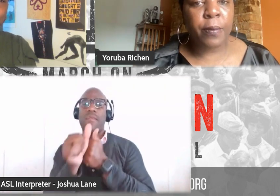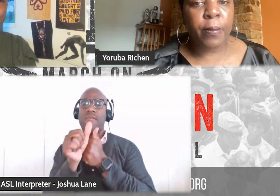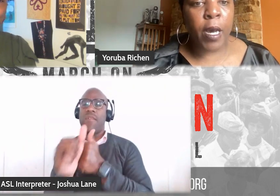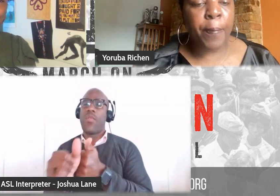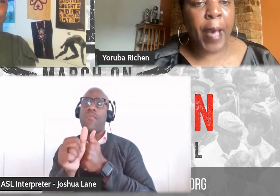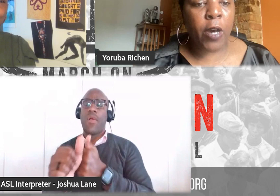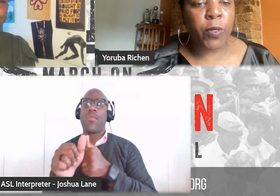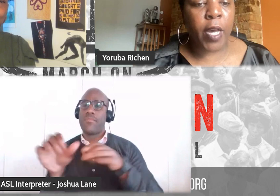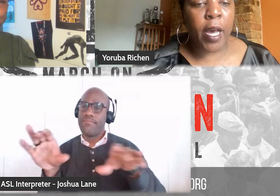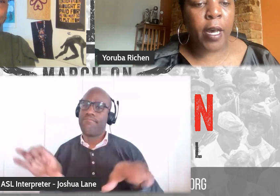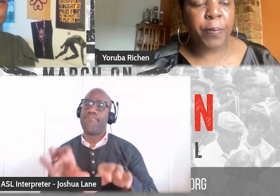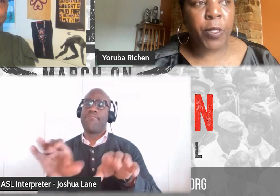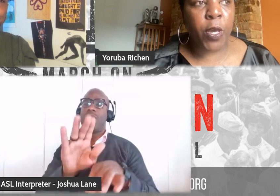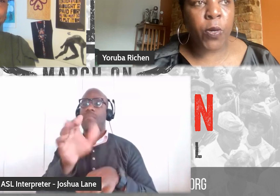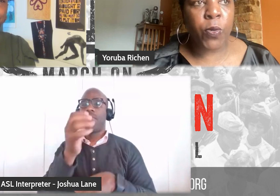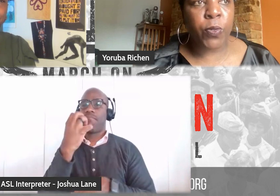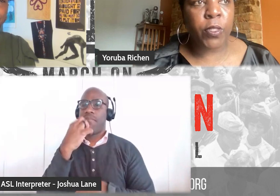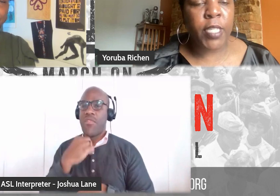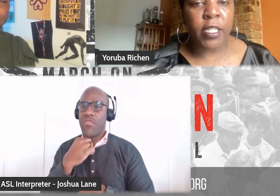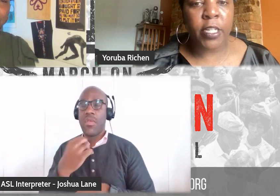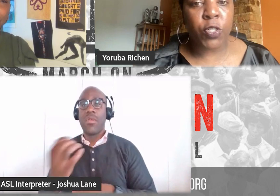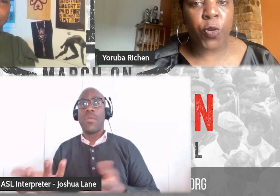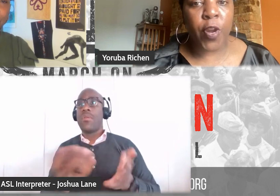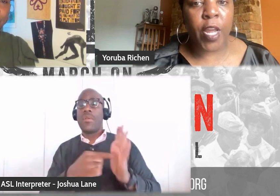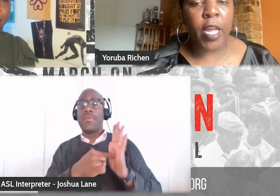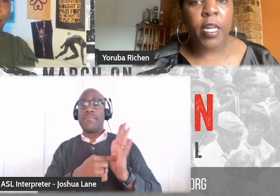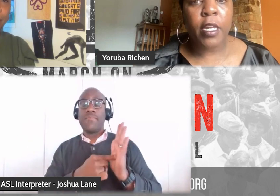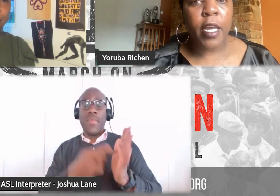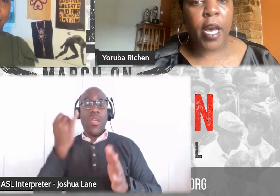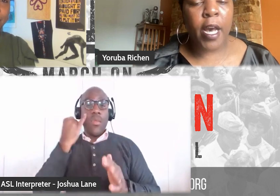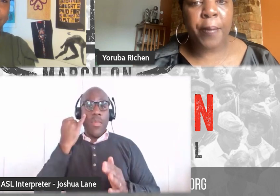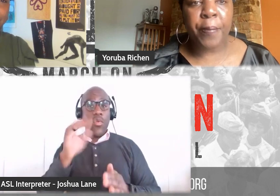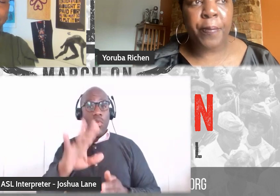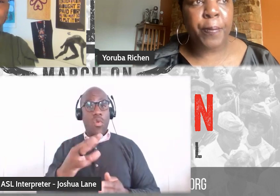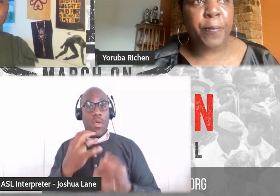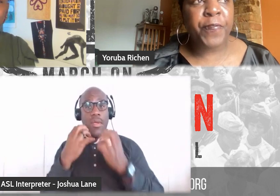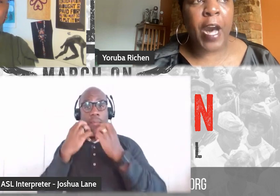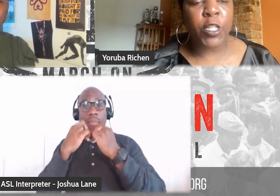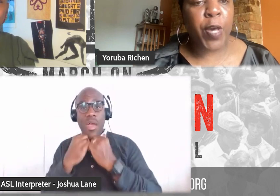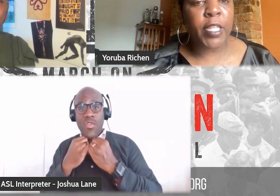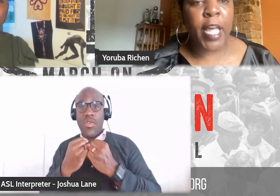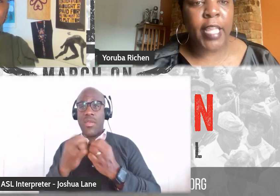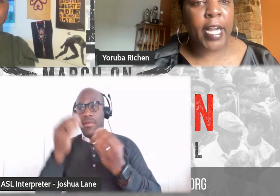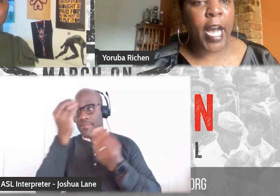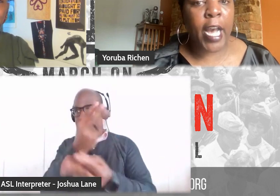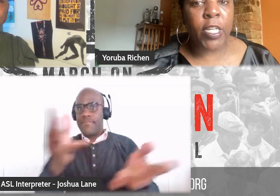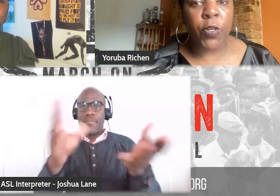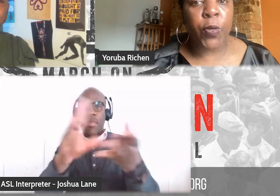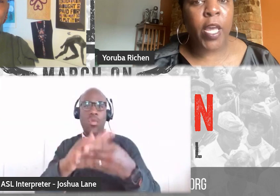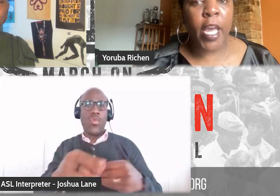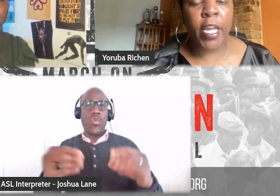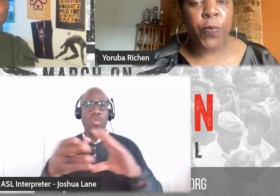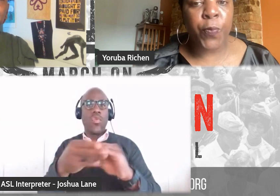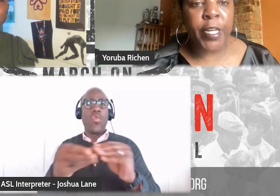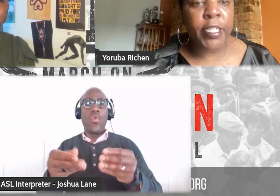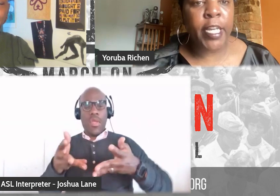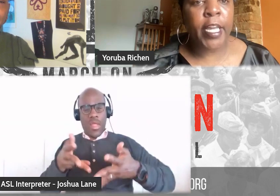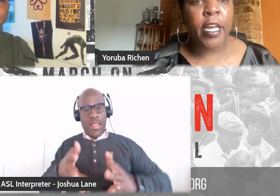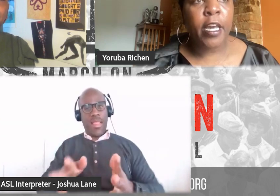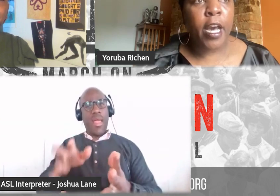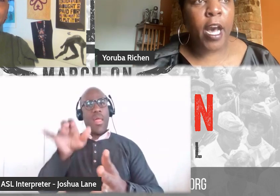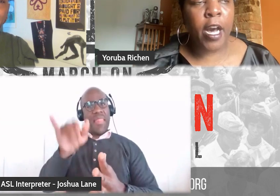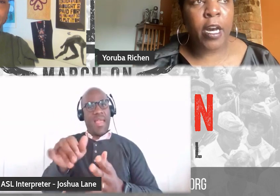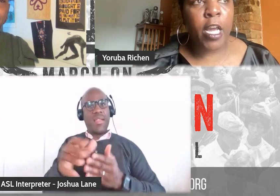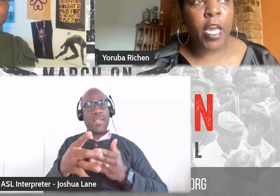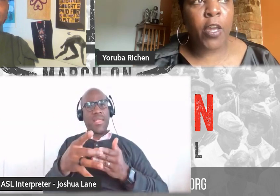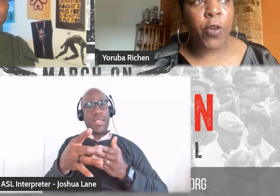about, you know, telling a story, follow it. Let that guide you. It can really,